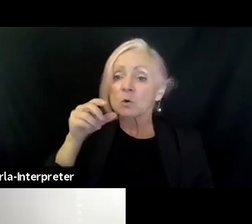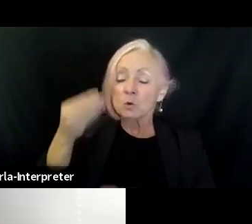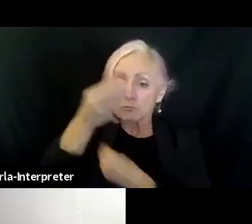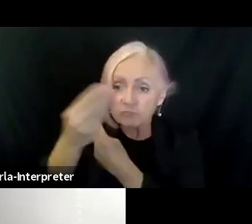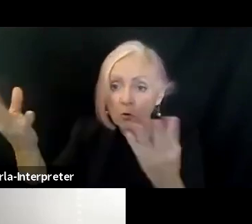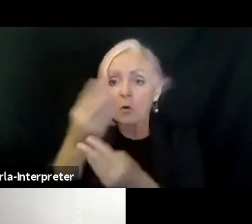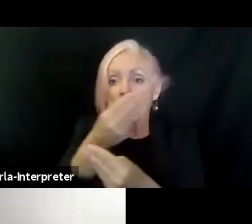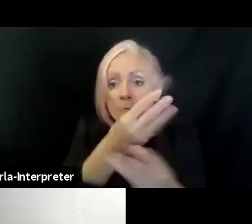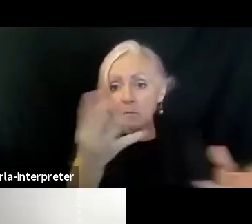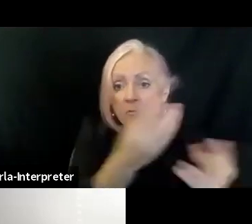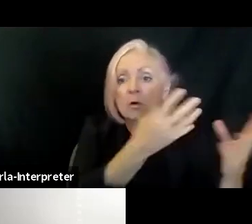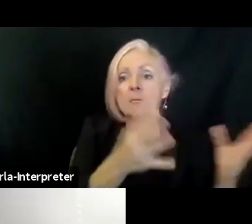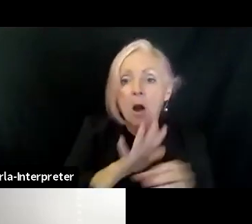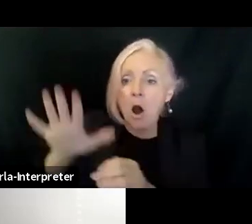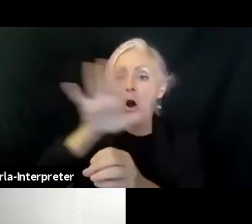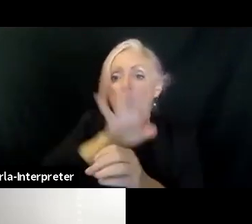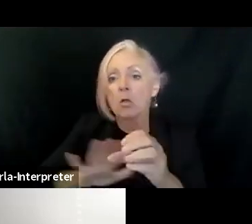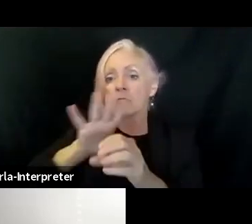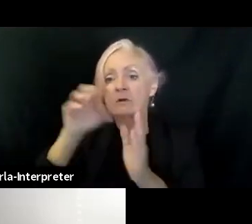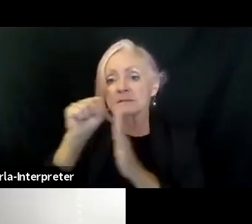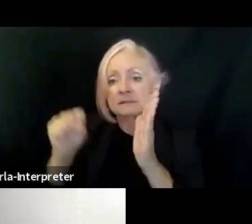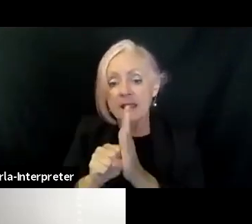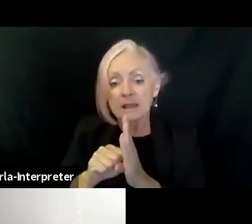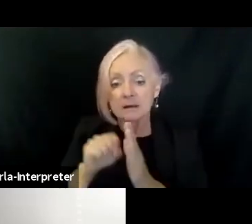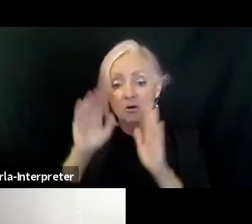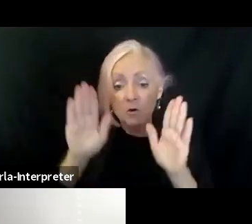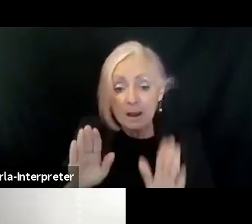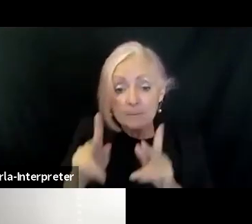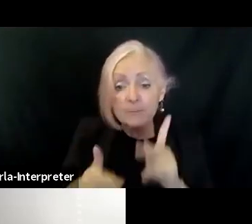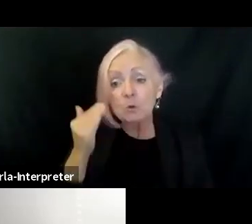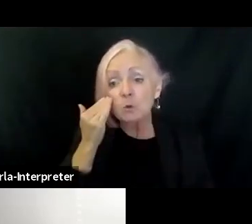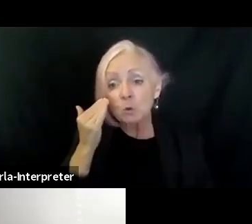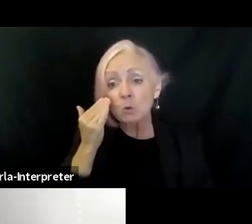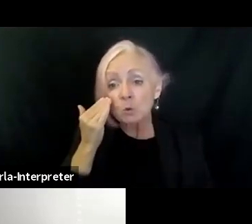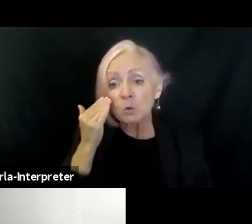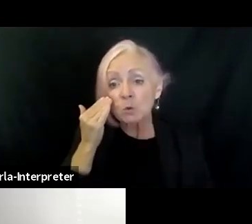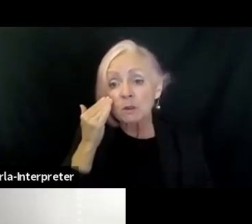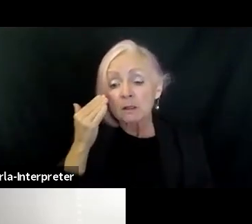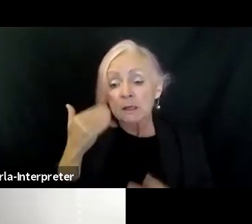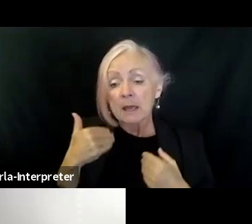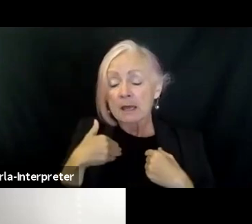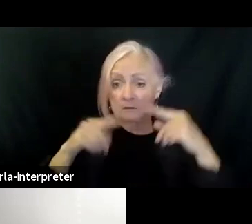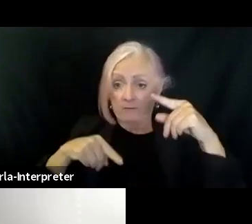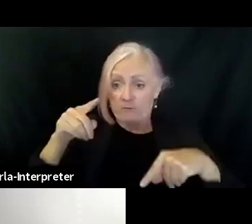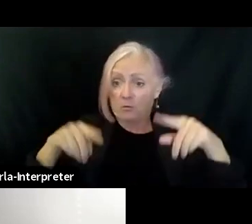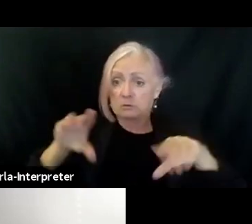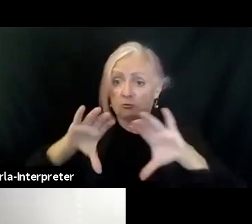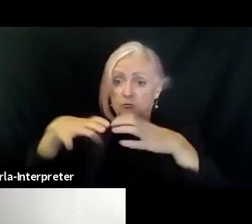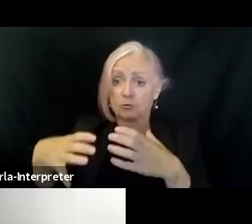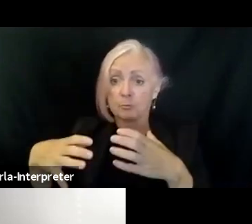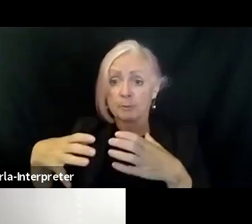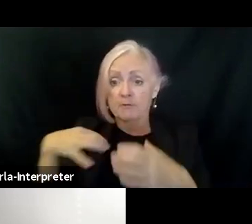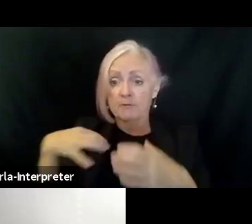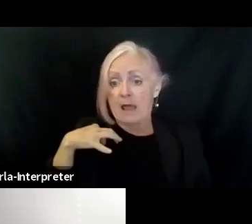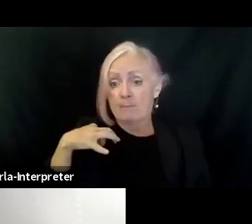which is great. People knew about the opportunity and we got some, a pretty healthy, diverse group of applicants for the first year. Uh,